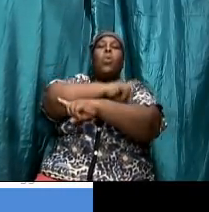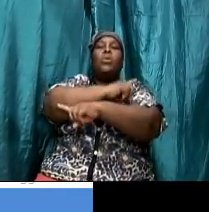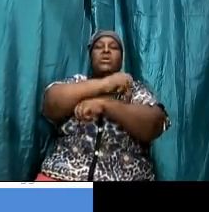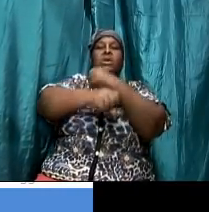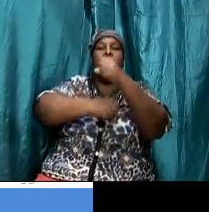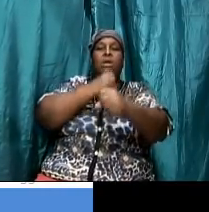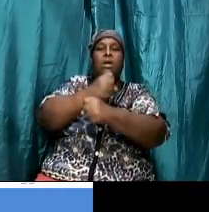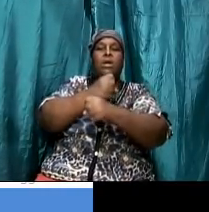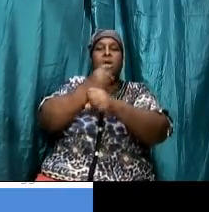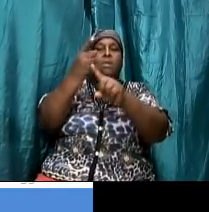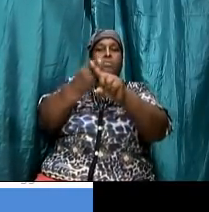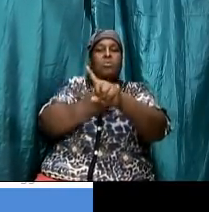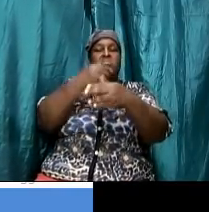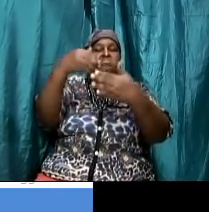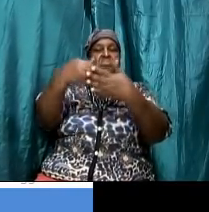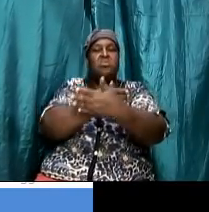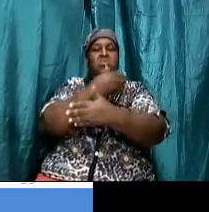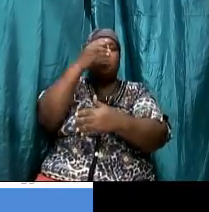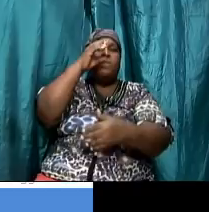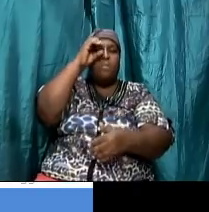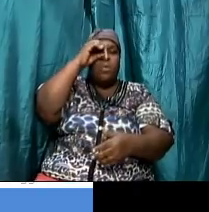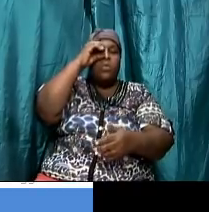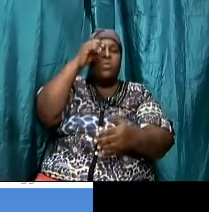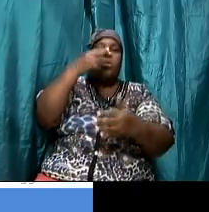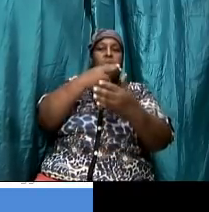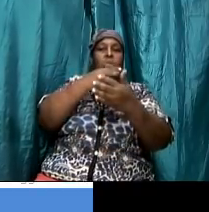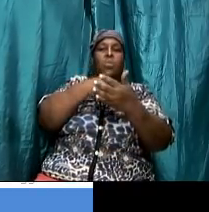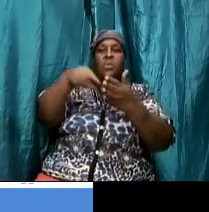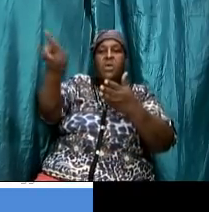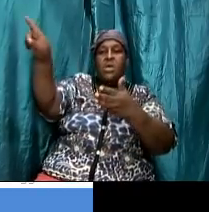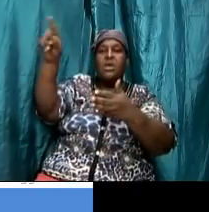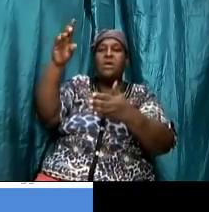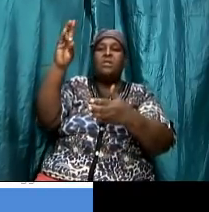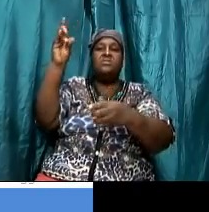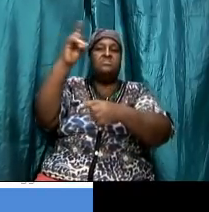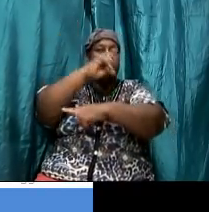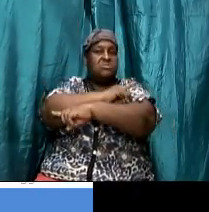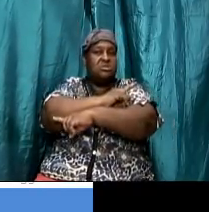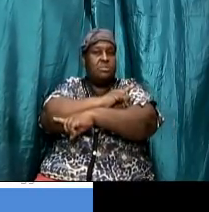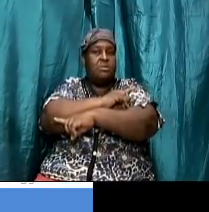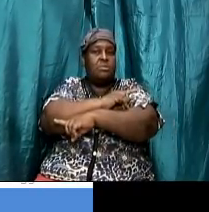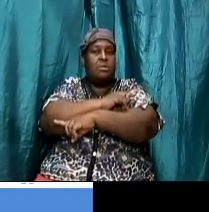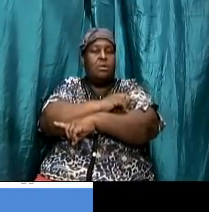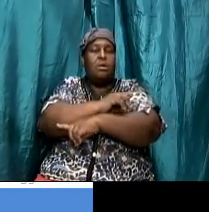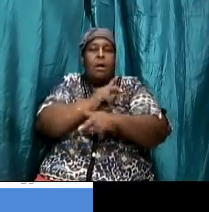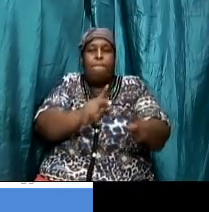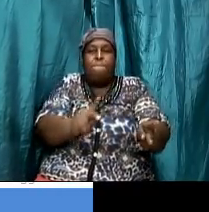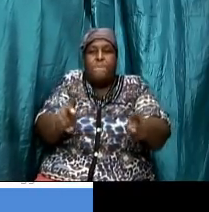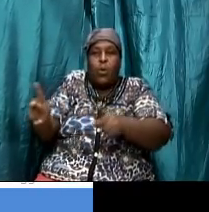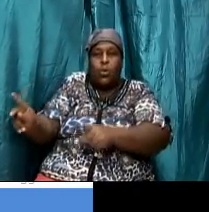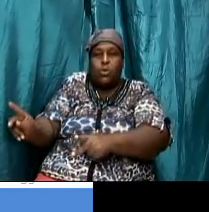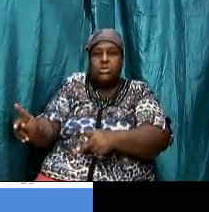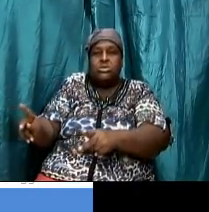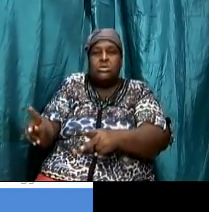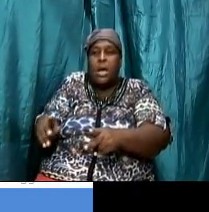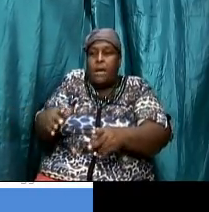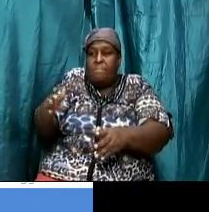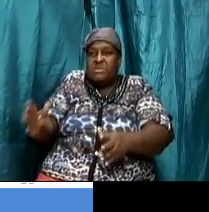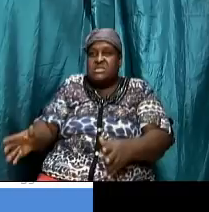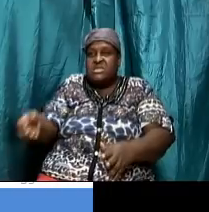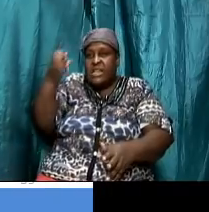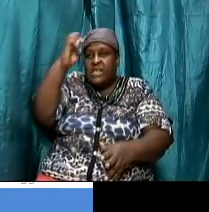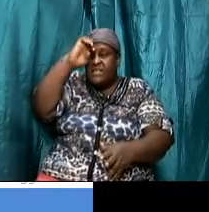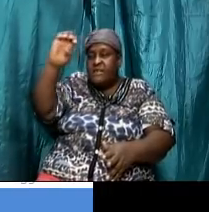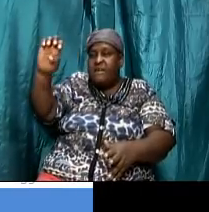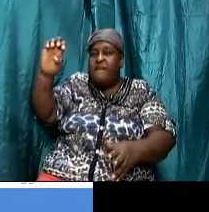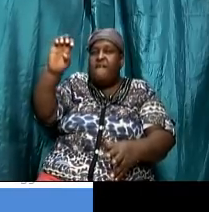monthly which is new moon or weekly which is the sabbath days when we put that beside ezekiel chapter 45